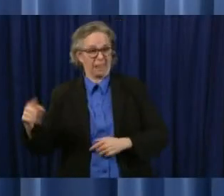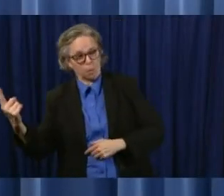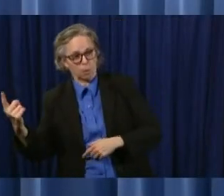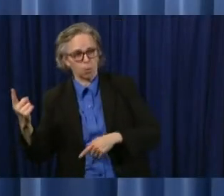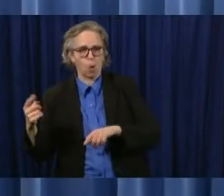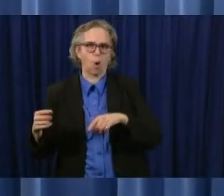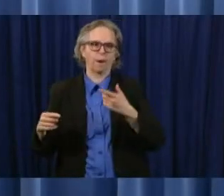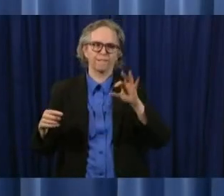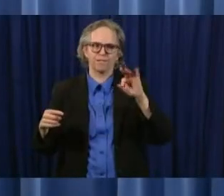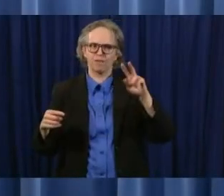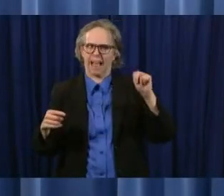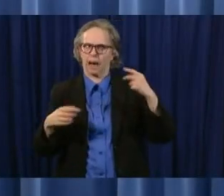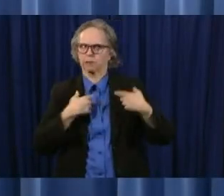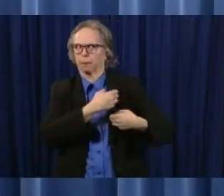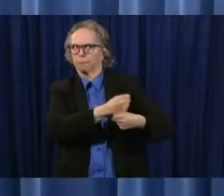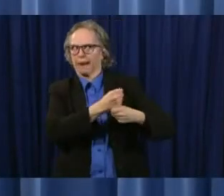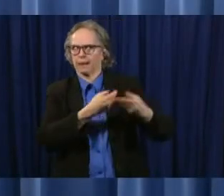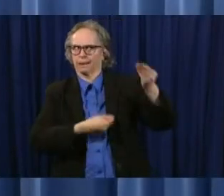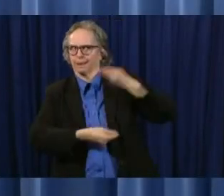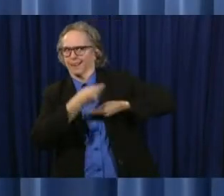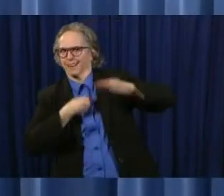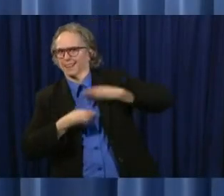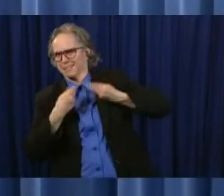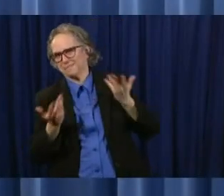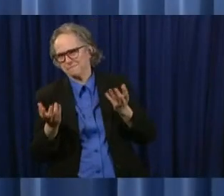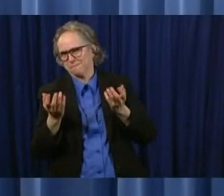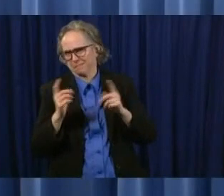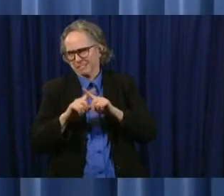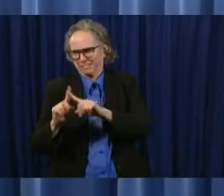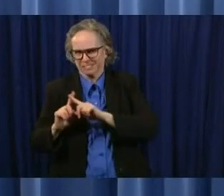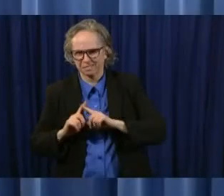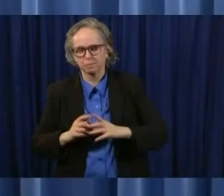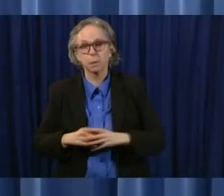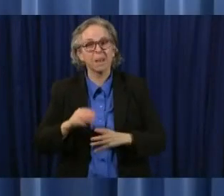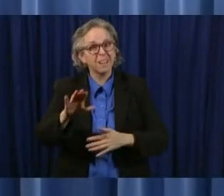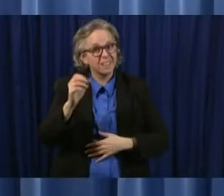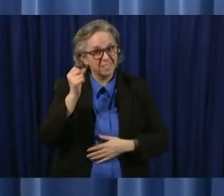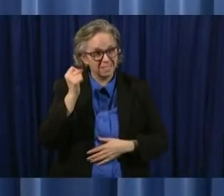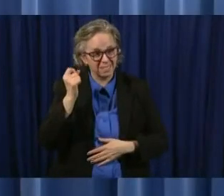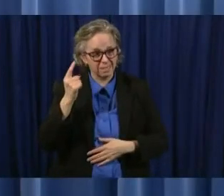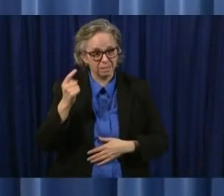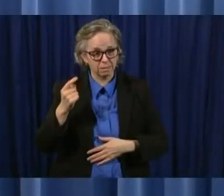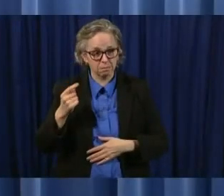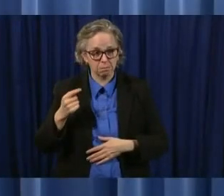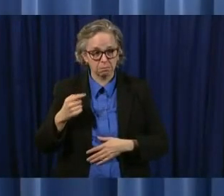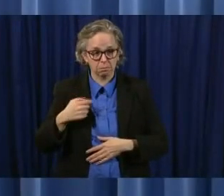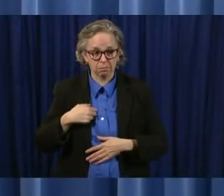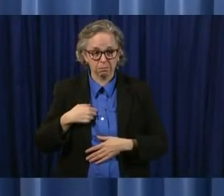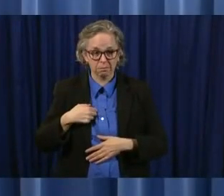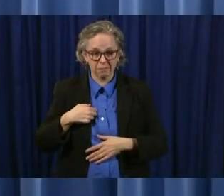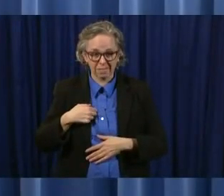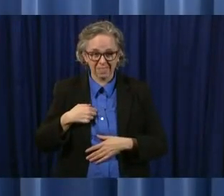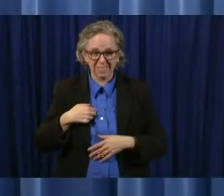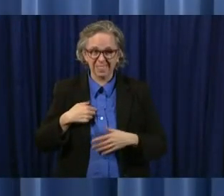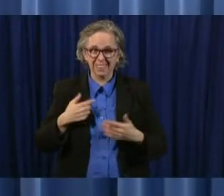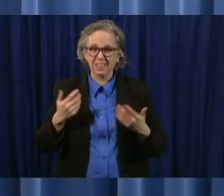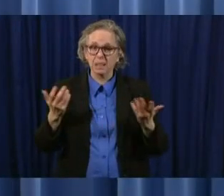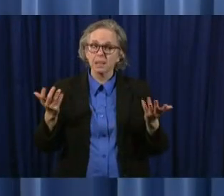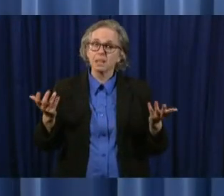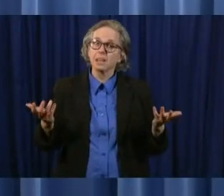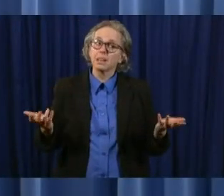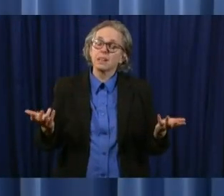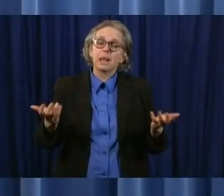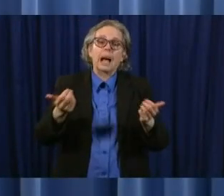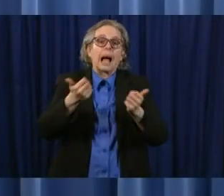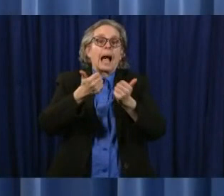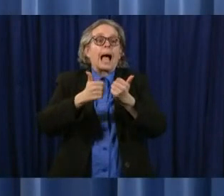made uh but again it doesn't have to be one that has been made it can be something that literally any any kind